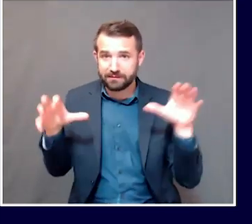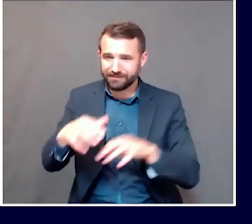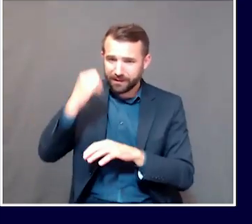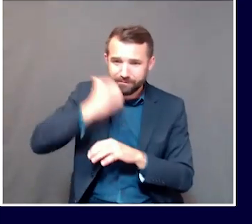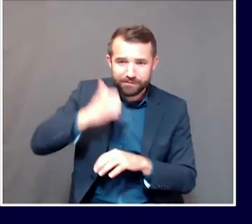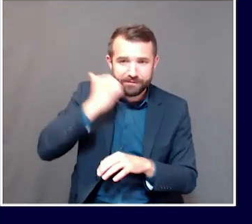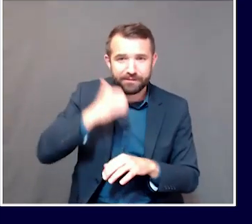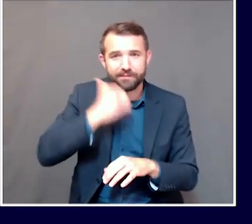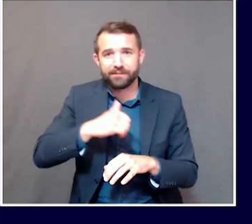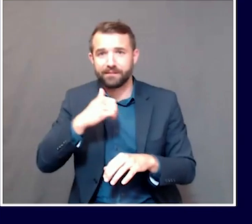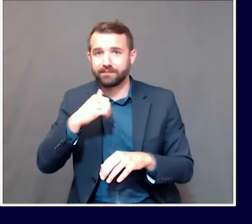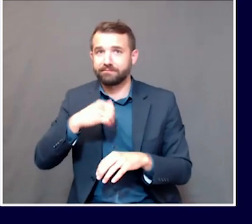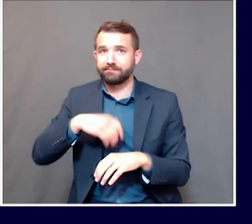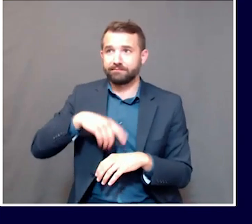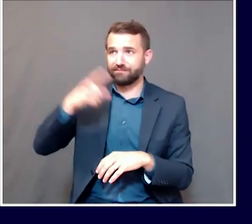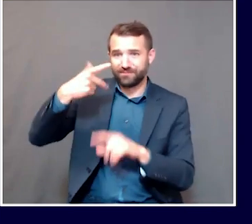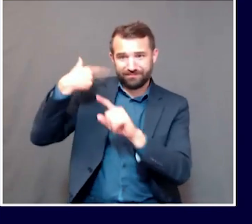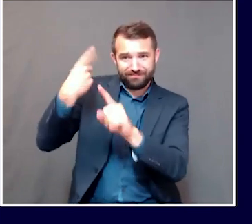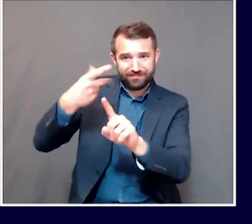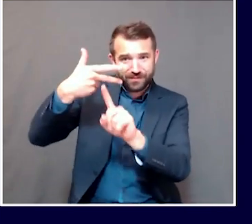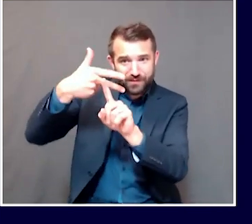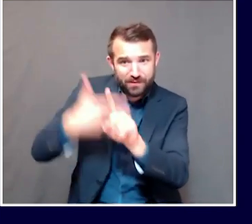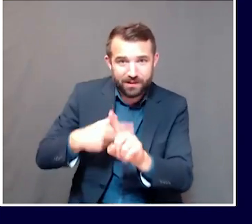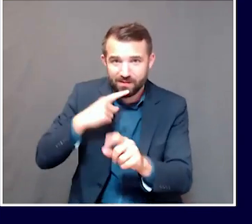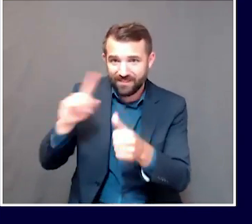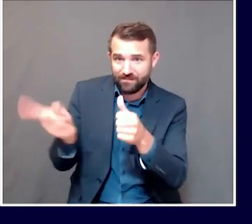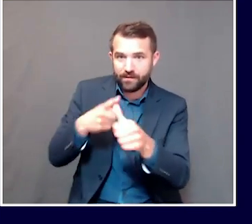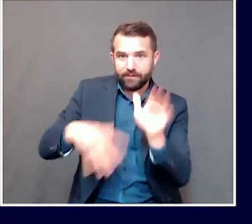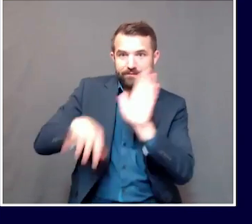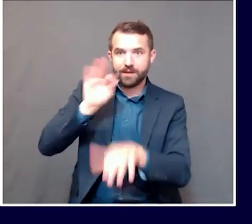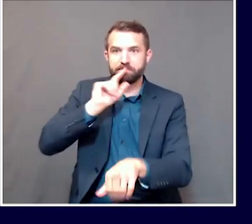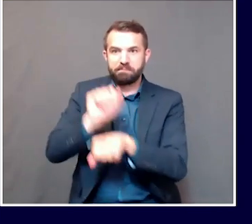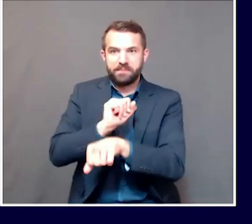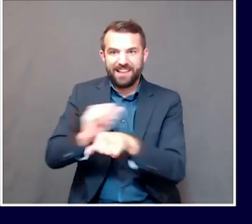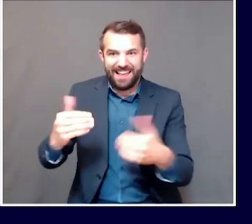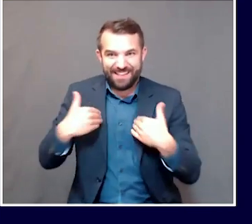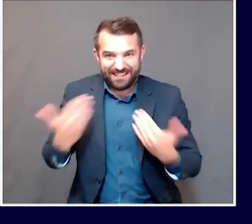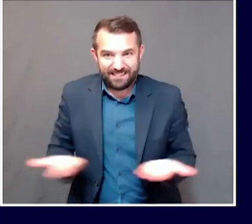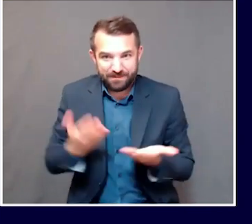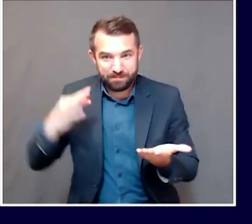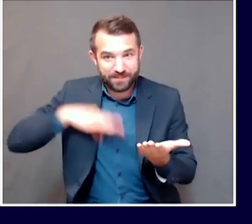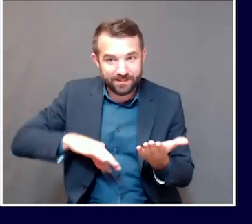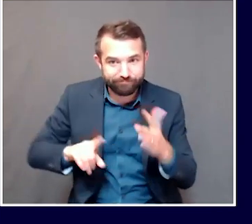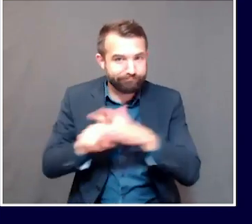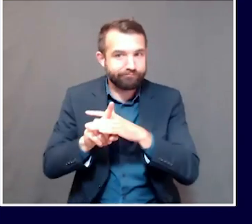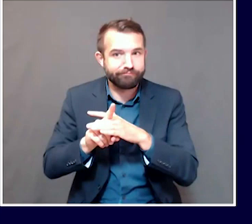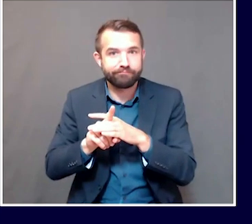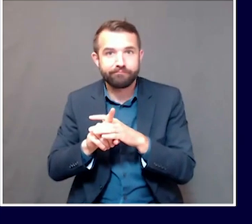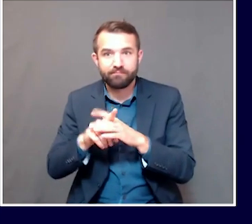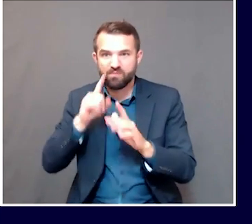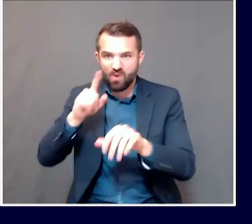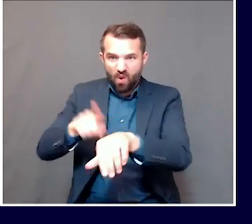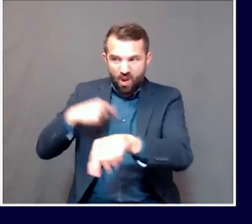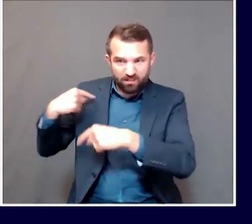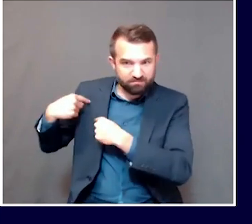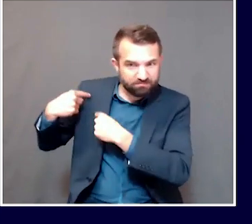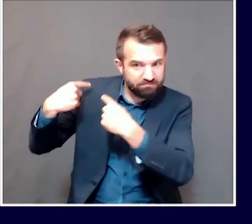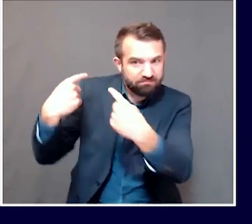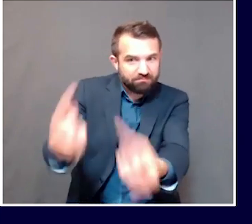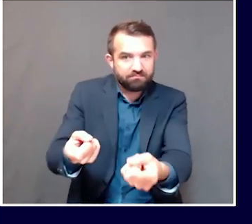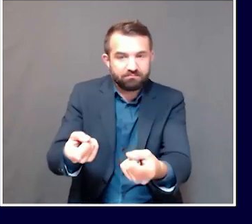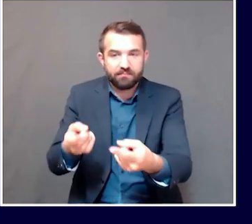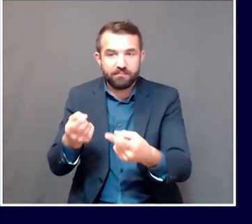first positive case in Maine. It's been more than three months that these cabinet members and my staff have been working day and night,